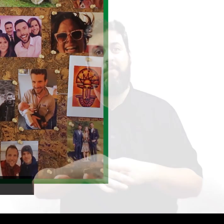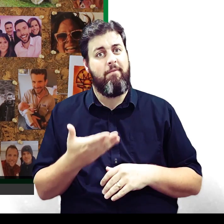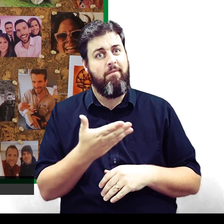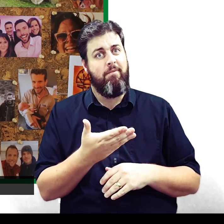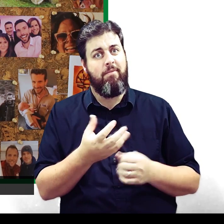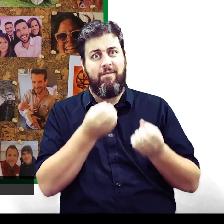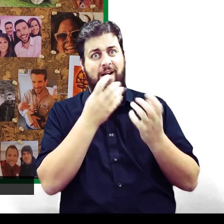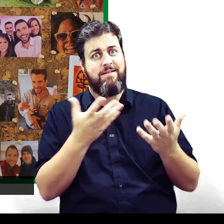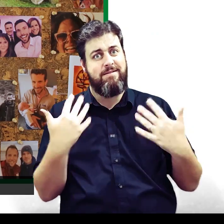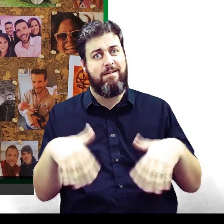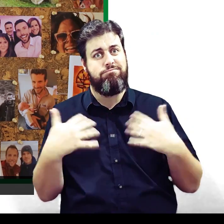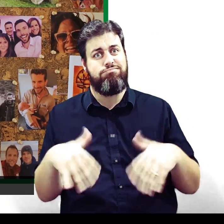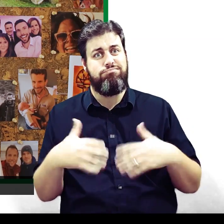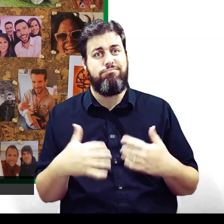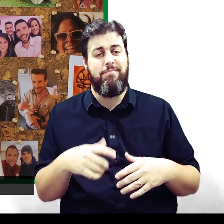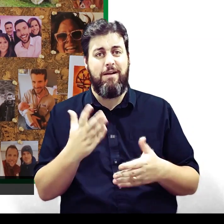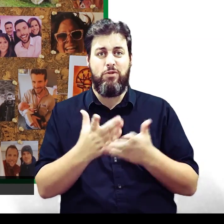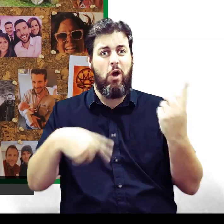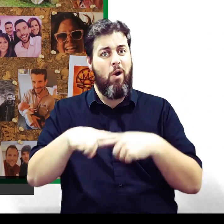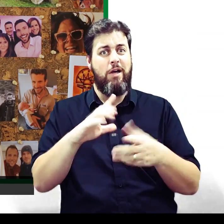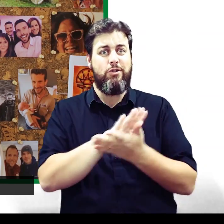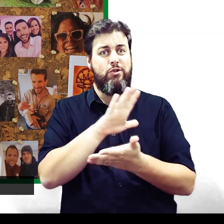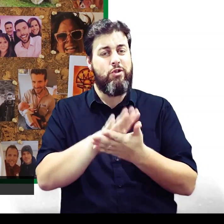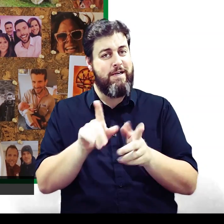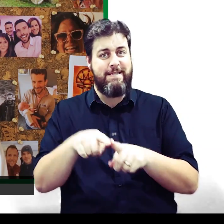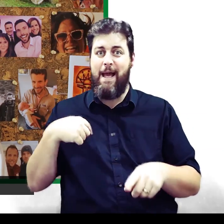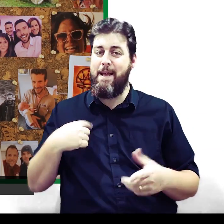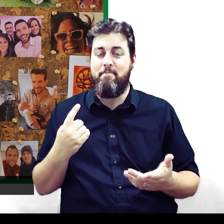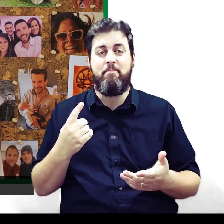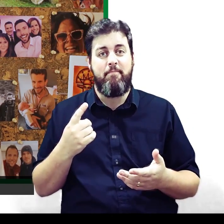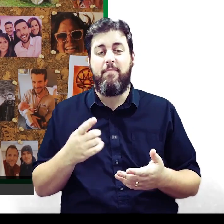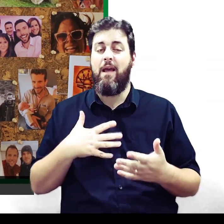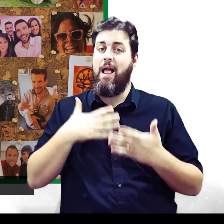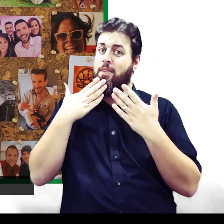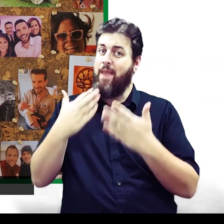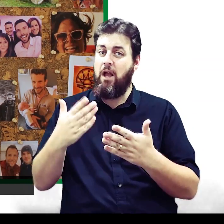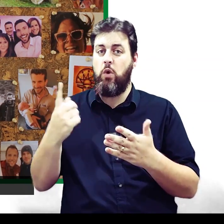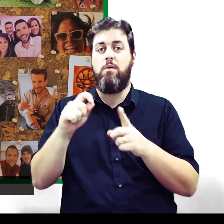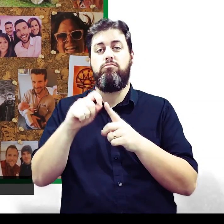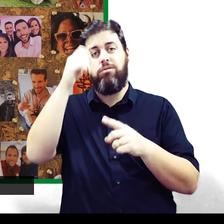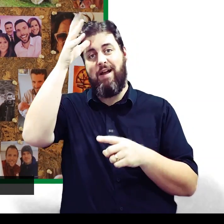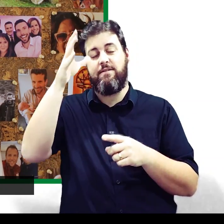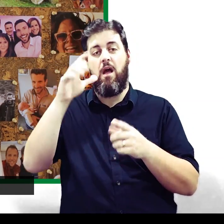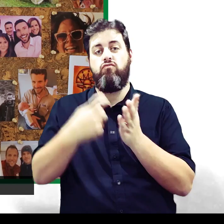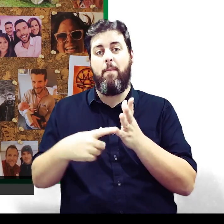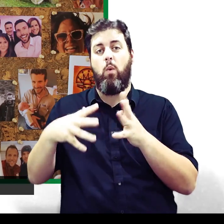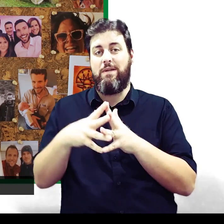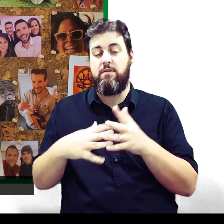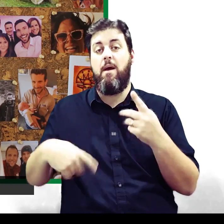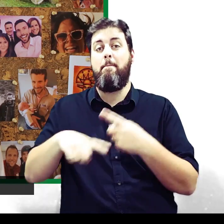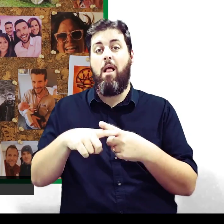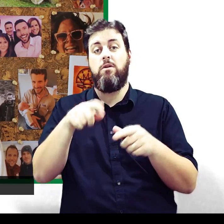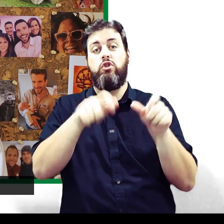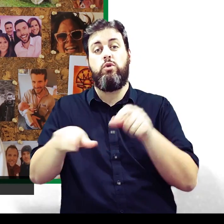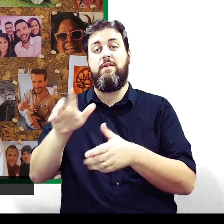Wasn't that fantastic? I am sure you enjoyed that as much as I did. I'd like to say a huge thank you to Professor Winston and to the pupils